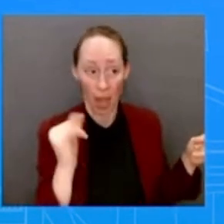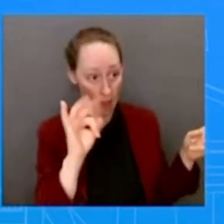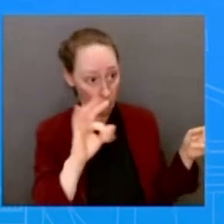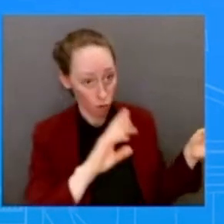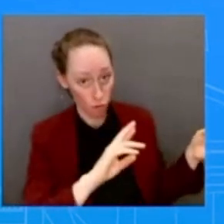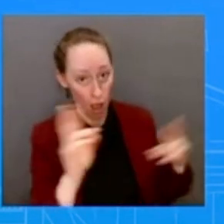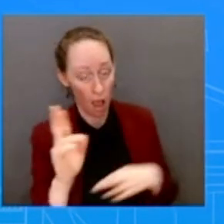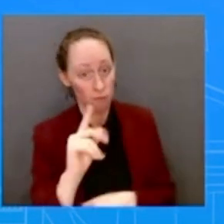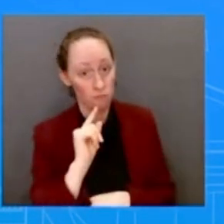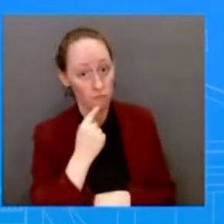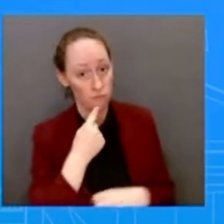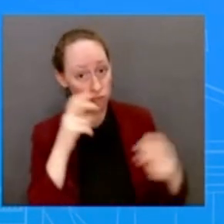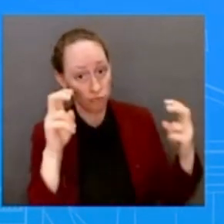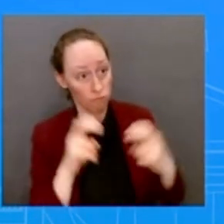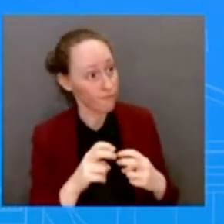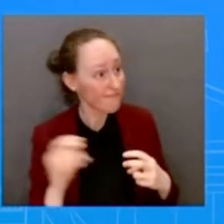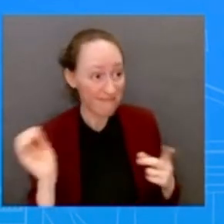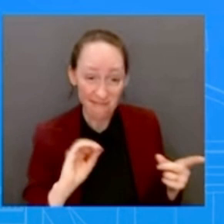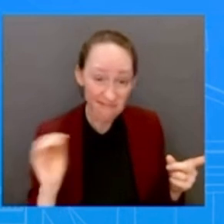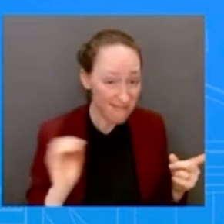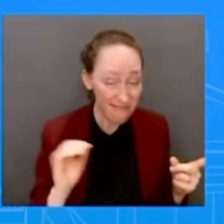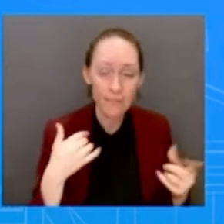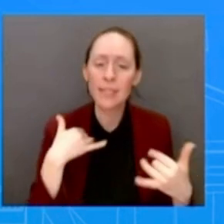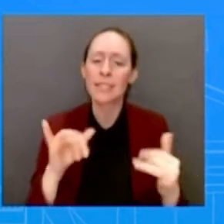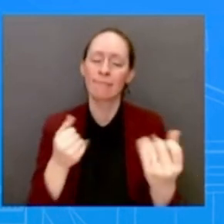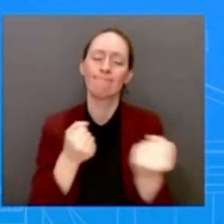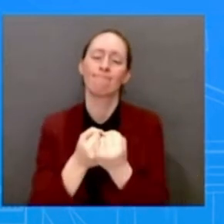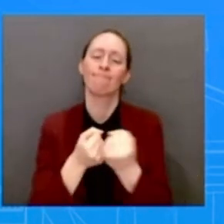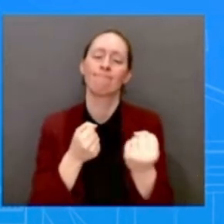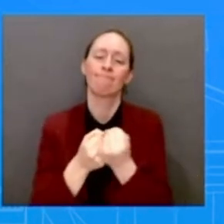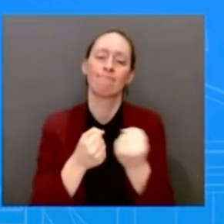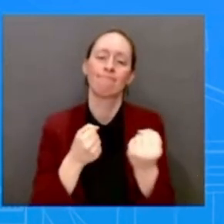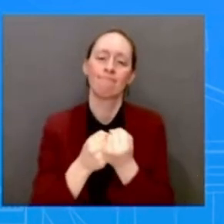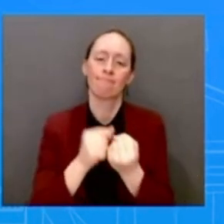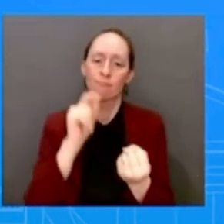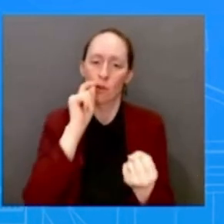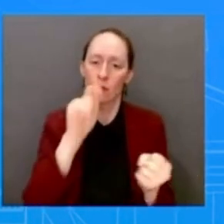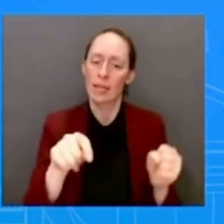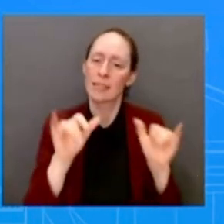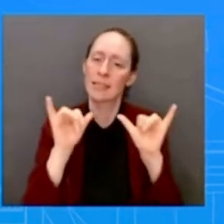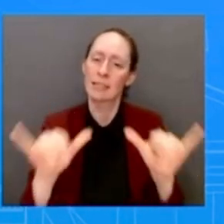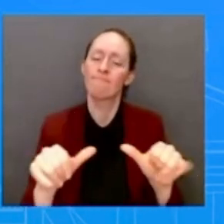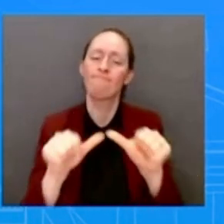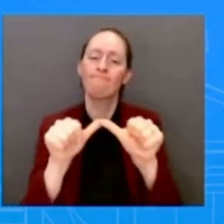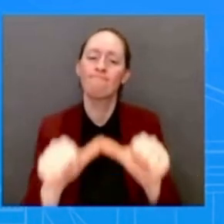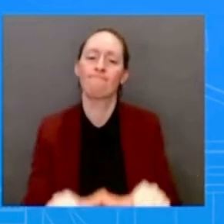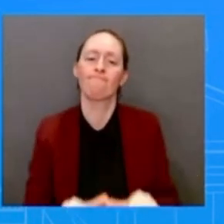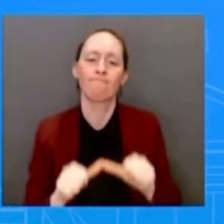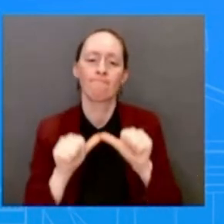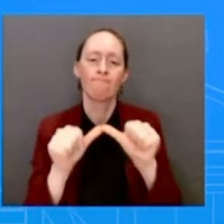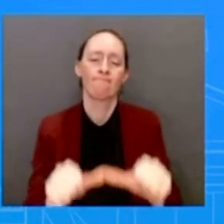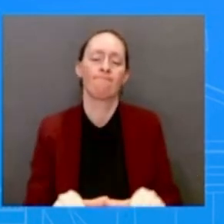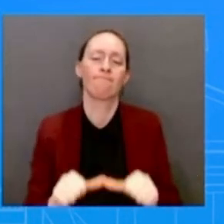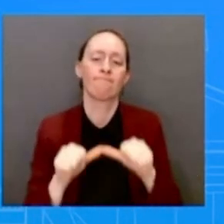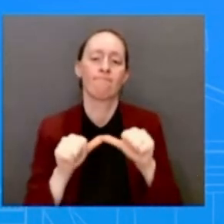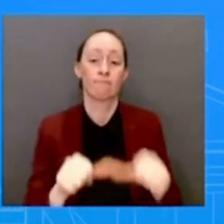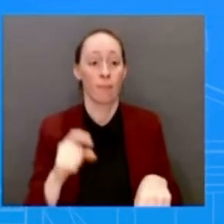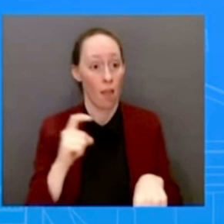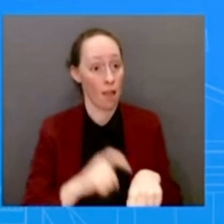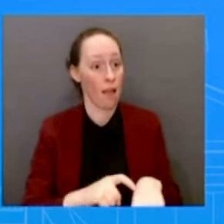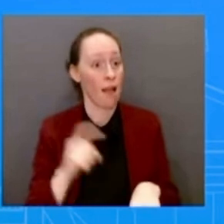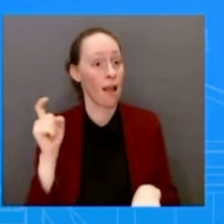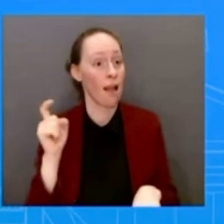will be in the strongest possible position at any future negotiation at the table. Now,